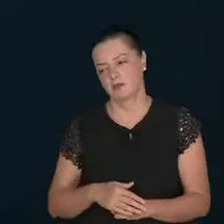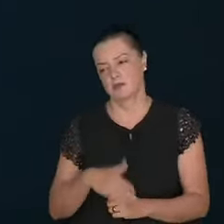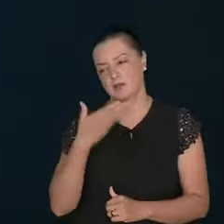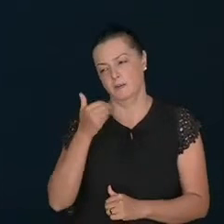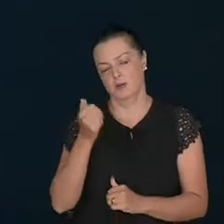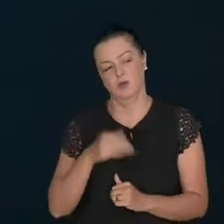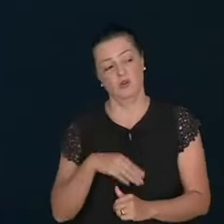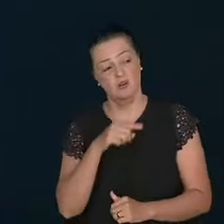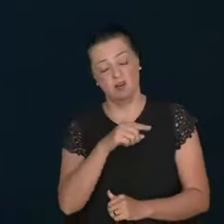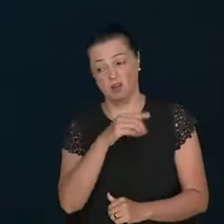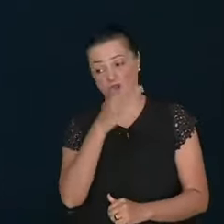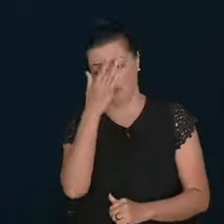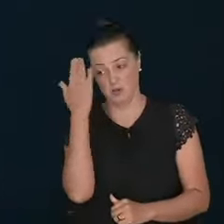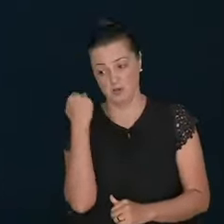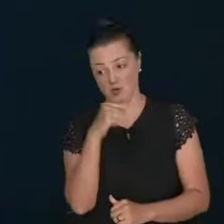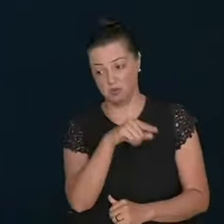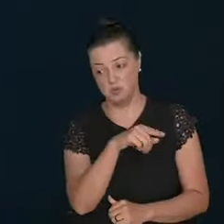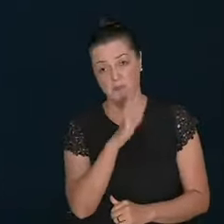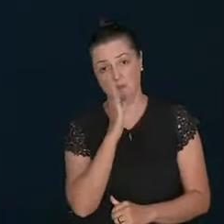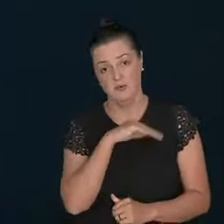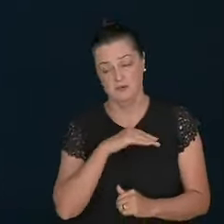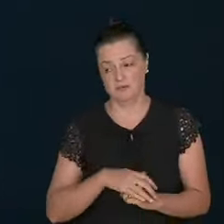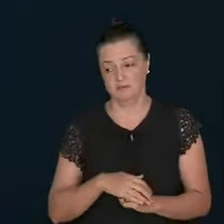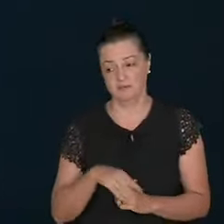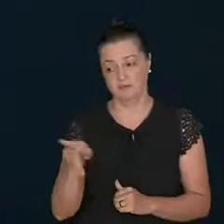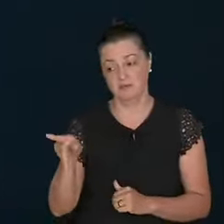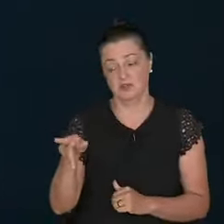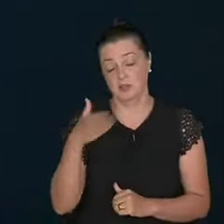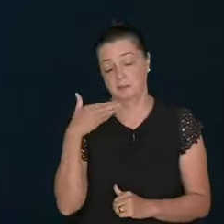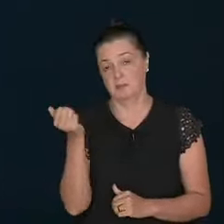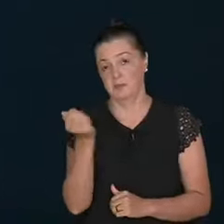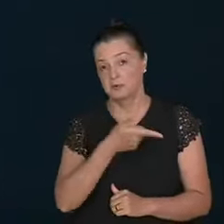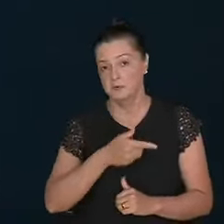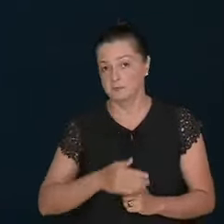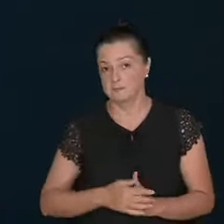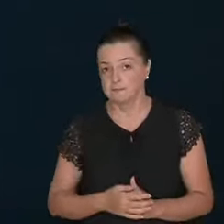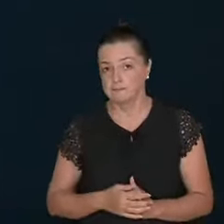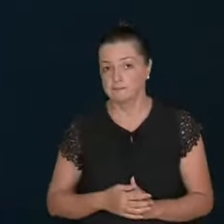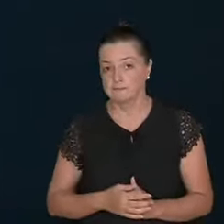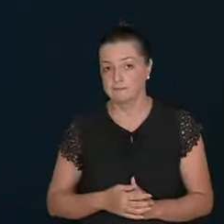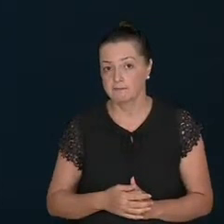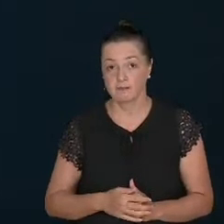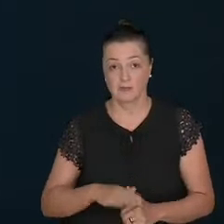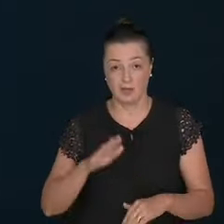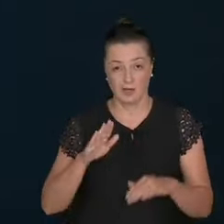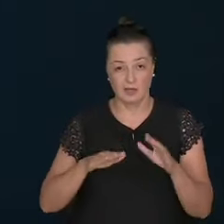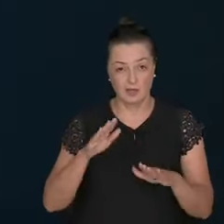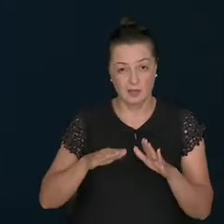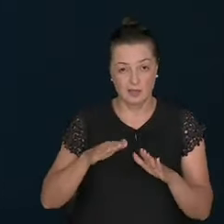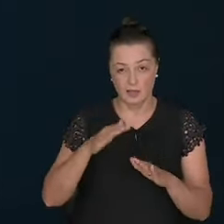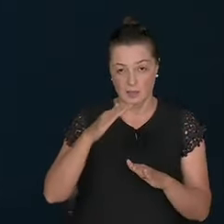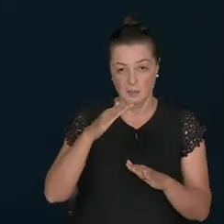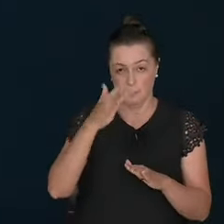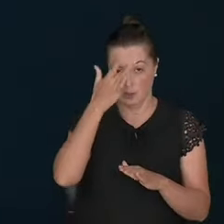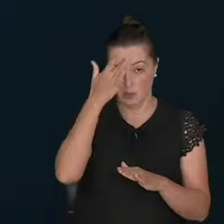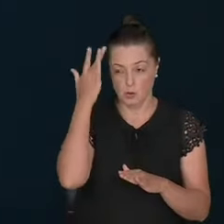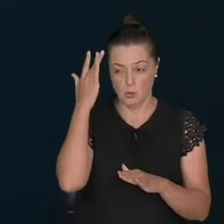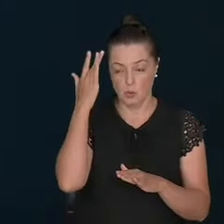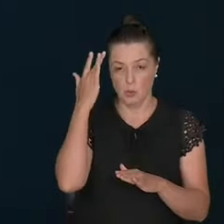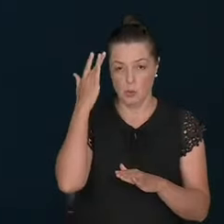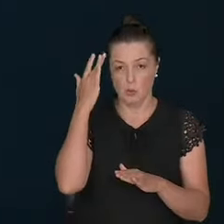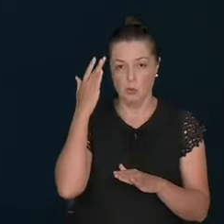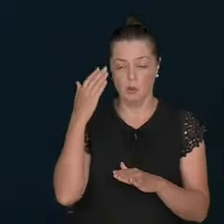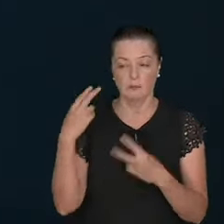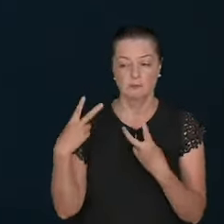person was bad. And you helped them. So. The person. When he. That voice.